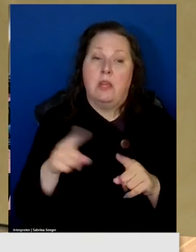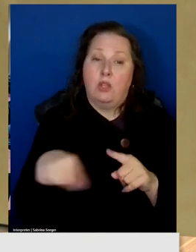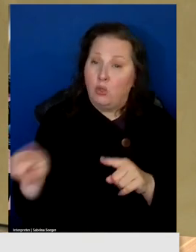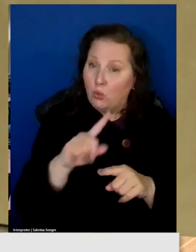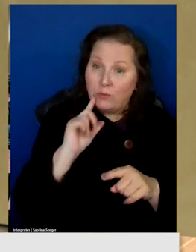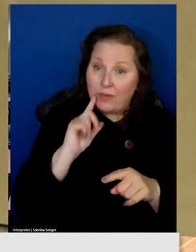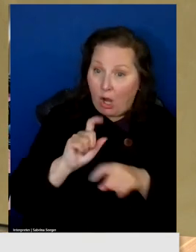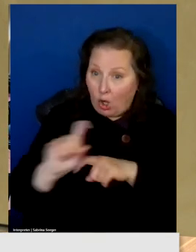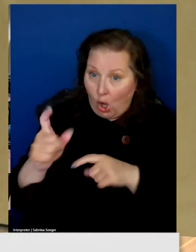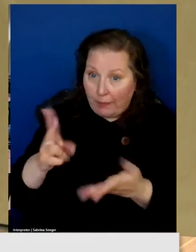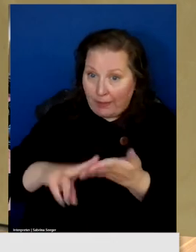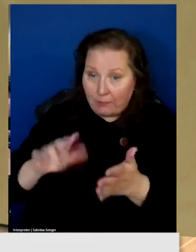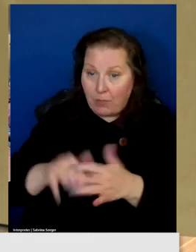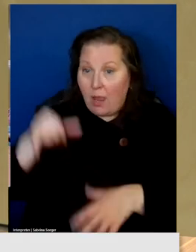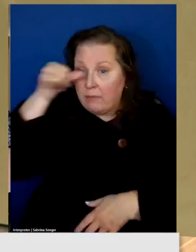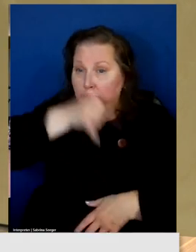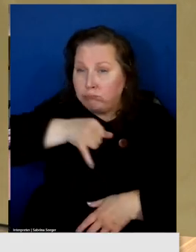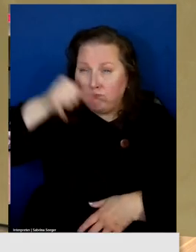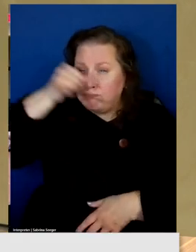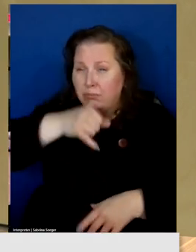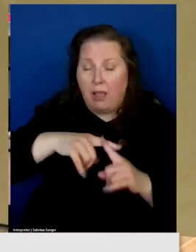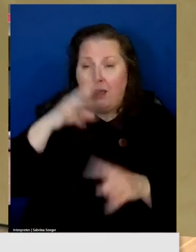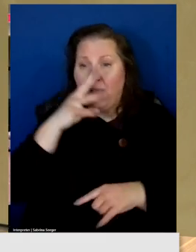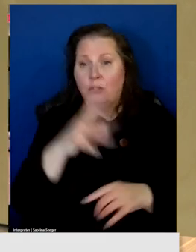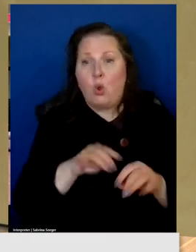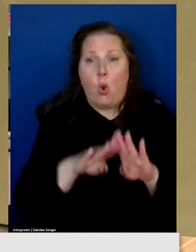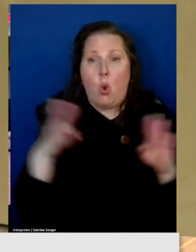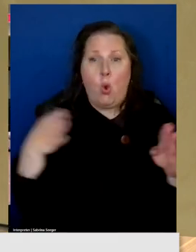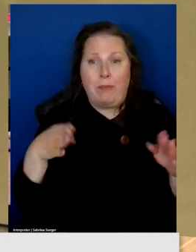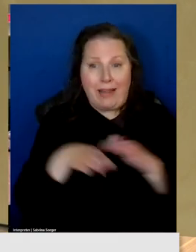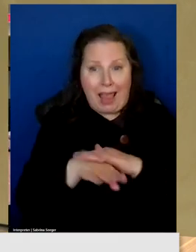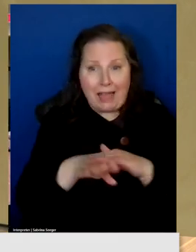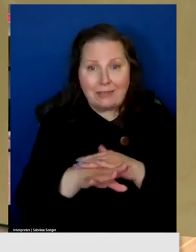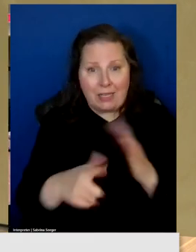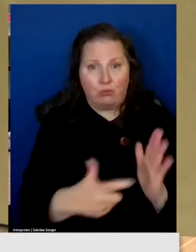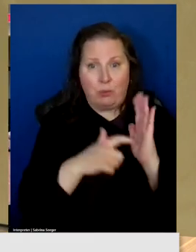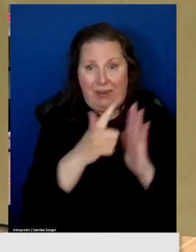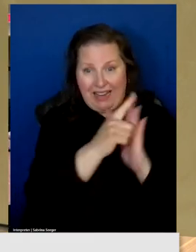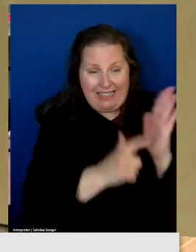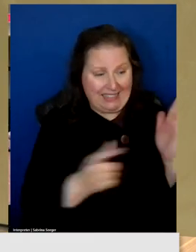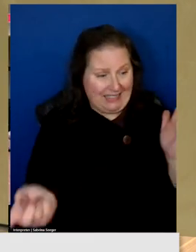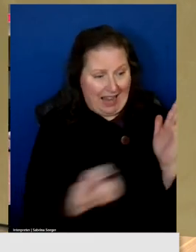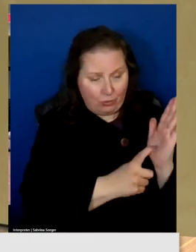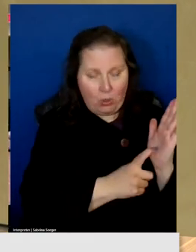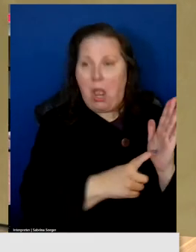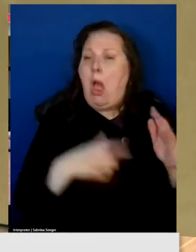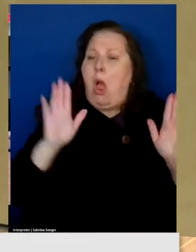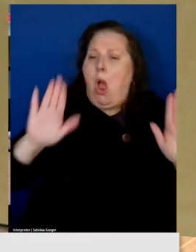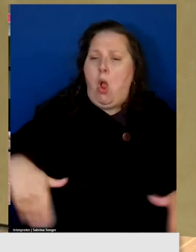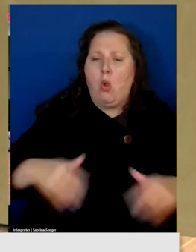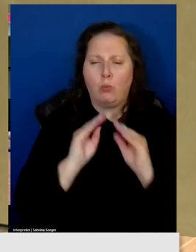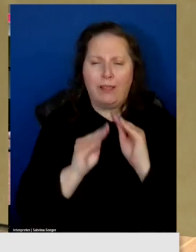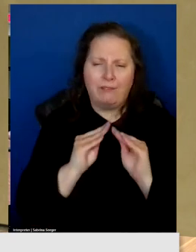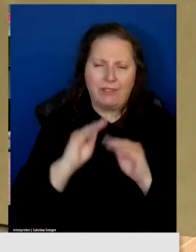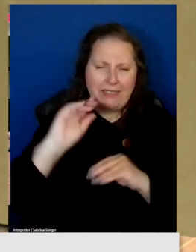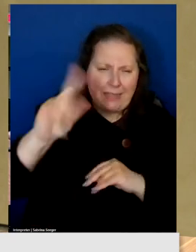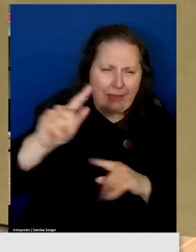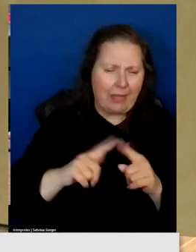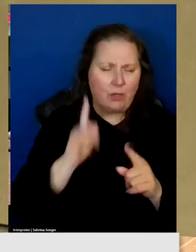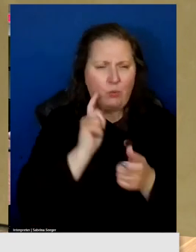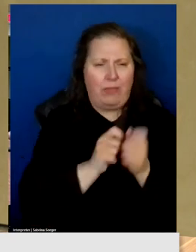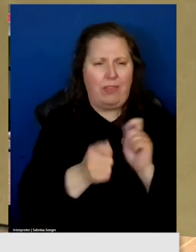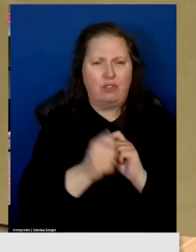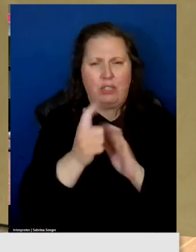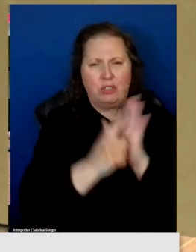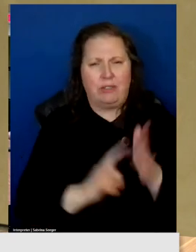contractor on the absurdity of ignoring the open access requirement that's in statute and pretending, Oh, we'll just fix that with changes in the statute